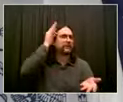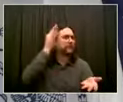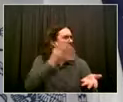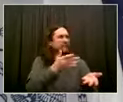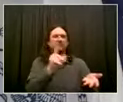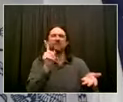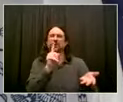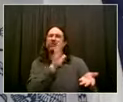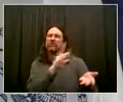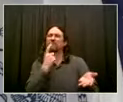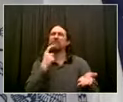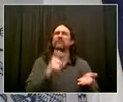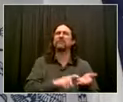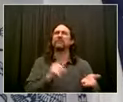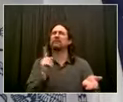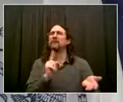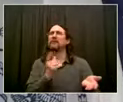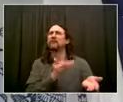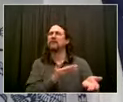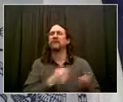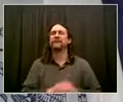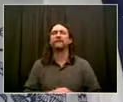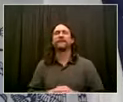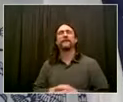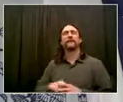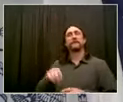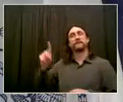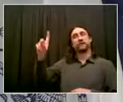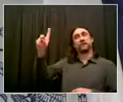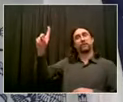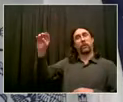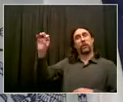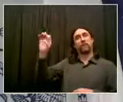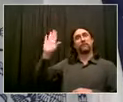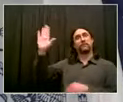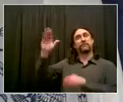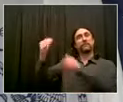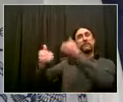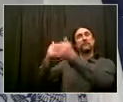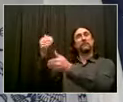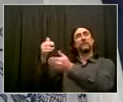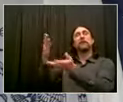peoples. I think that's a good way forward. Go ahead, Marla.